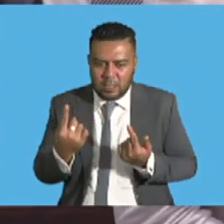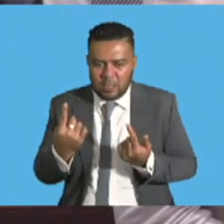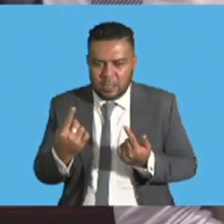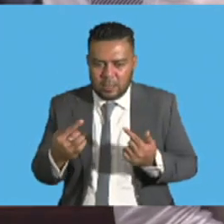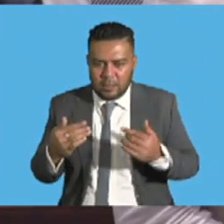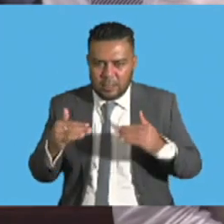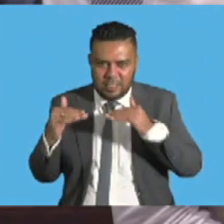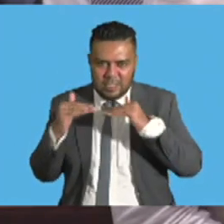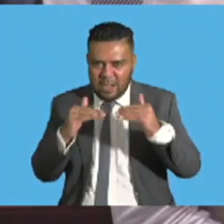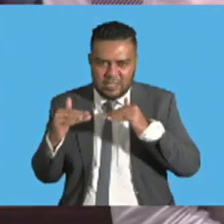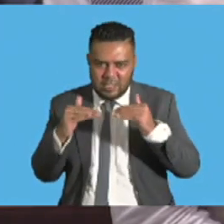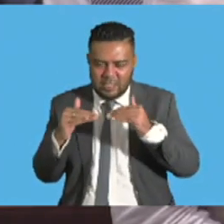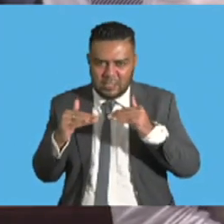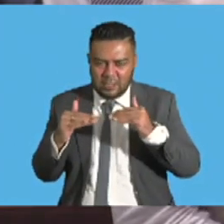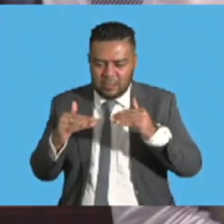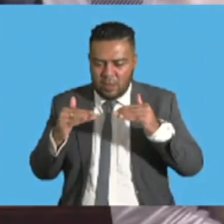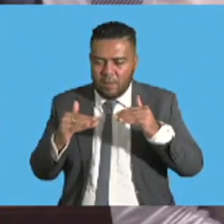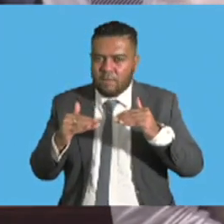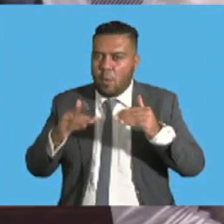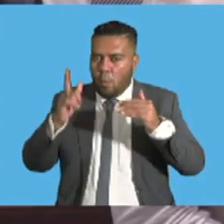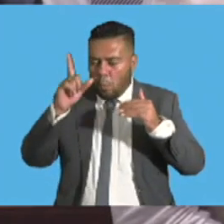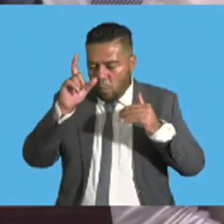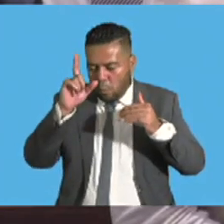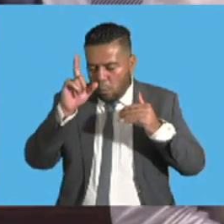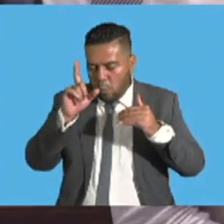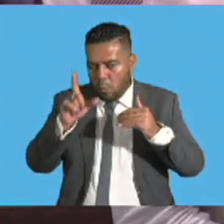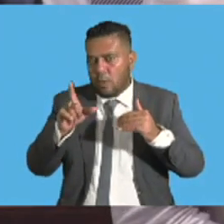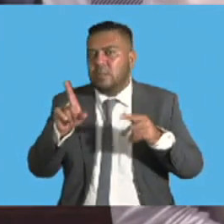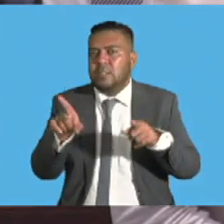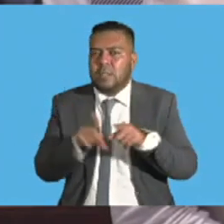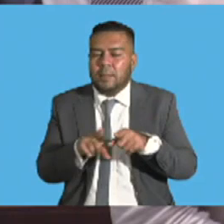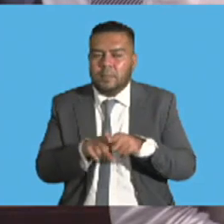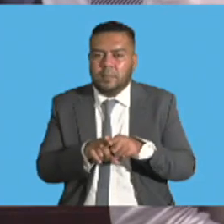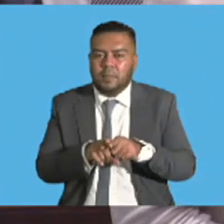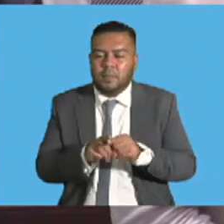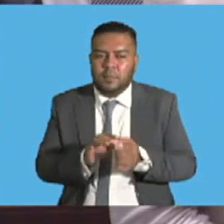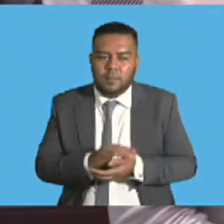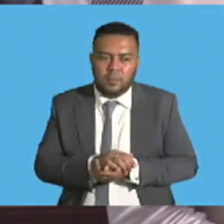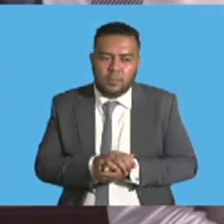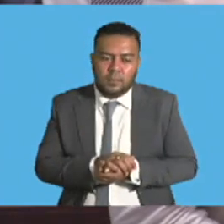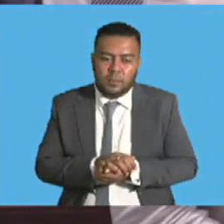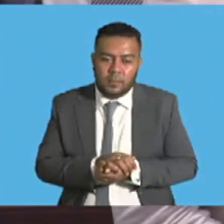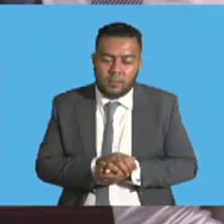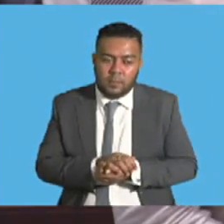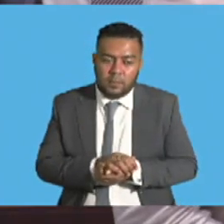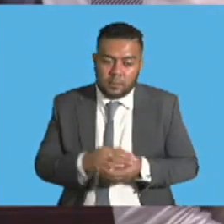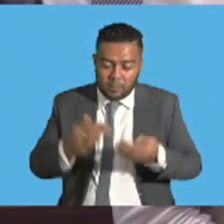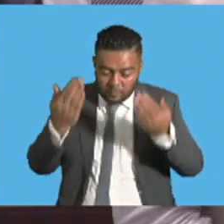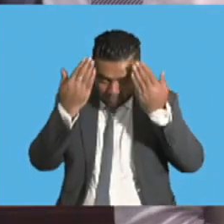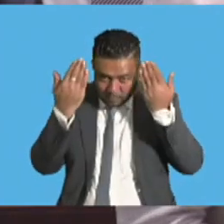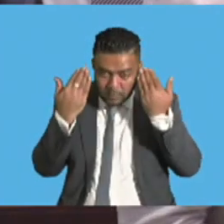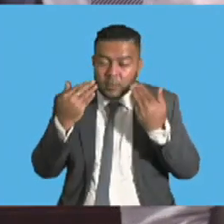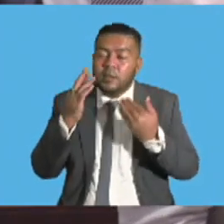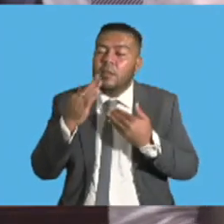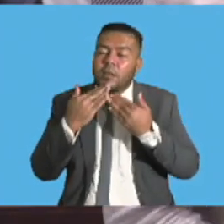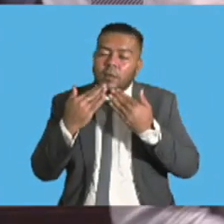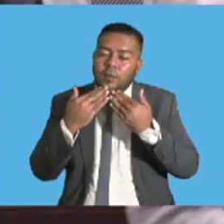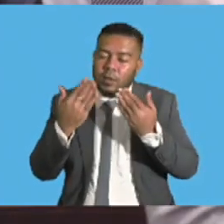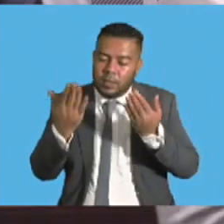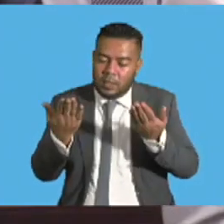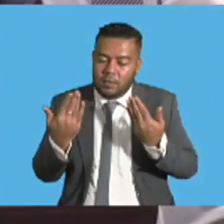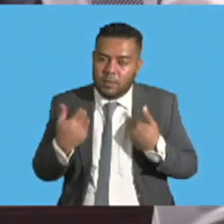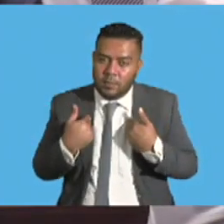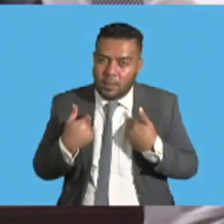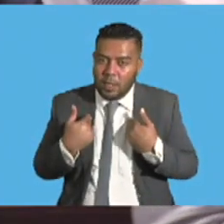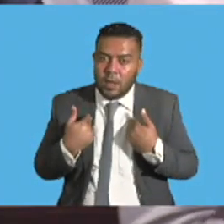houses as well as schools. Mr. Speaker, sir, thank you for giving me this opportunity to